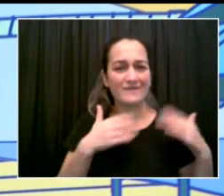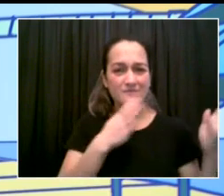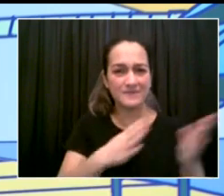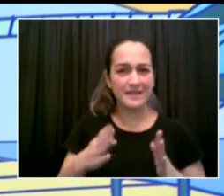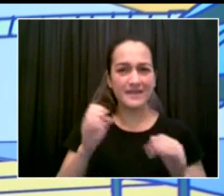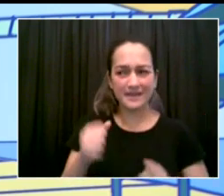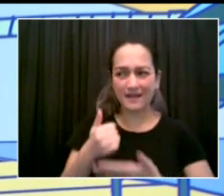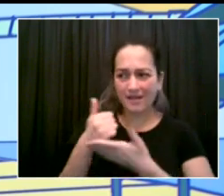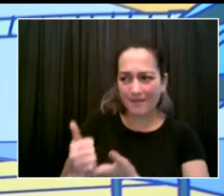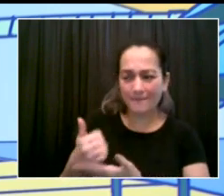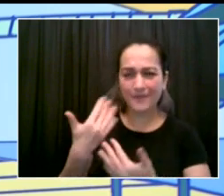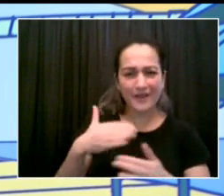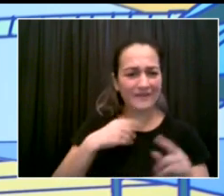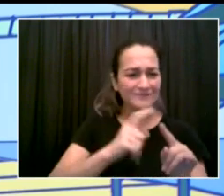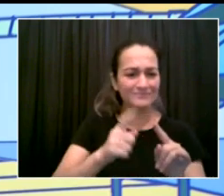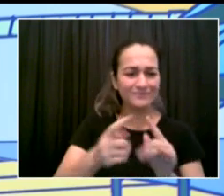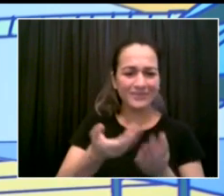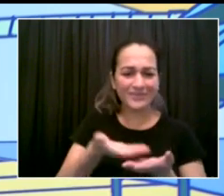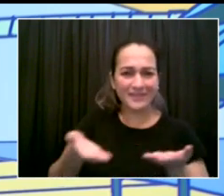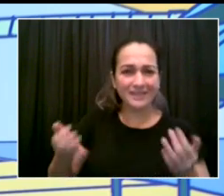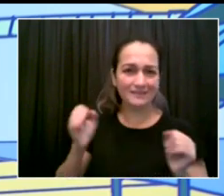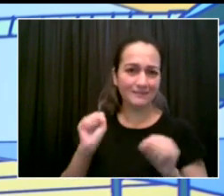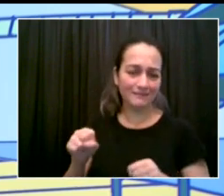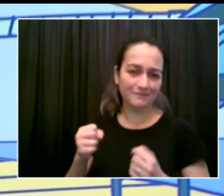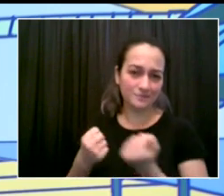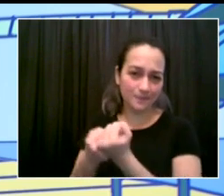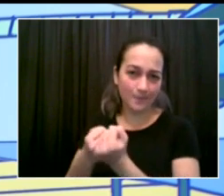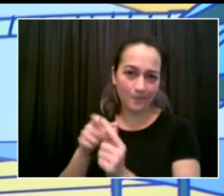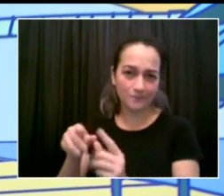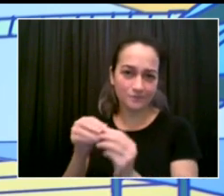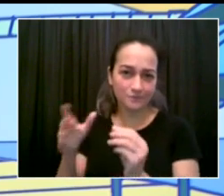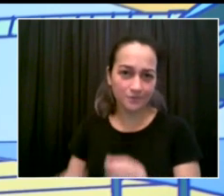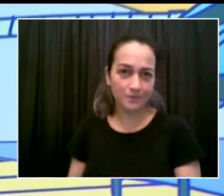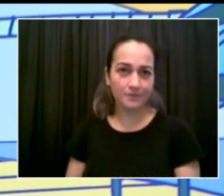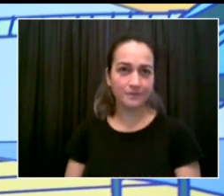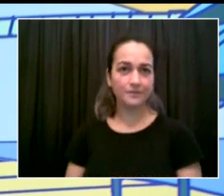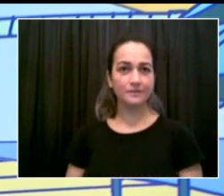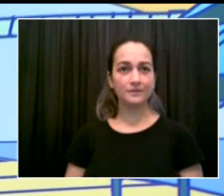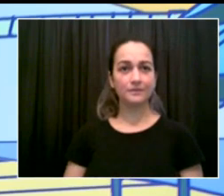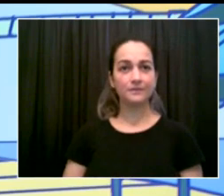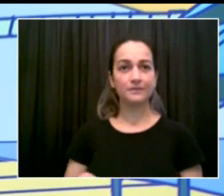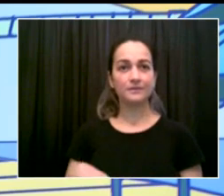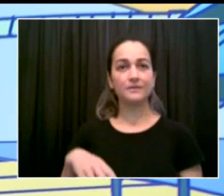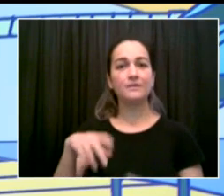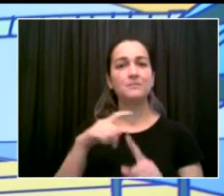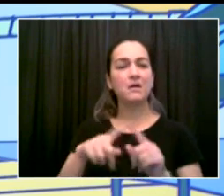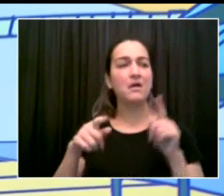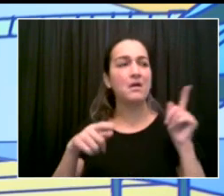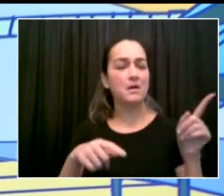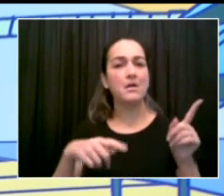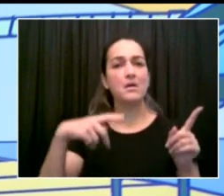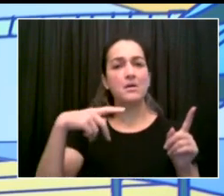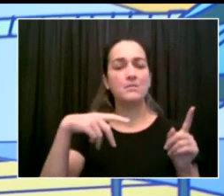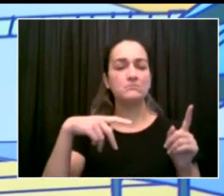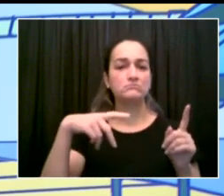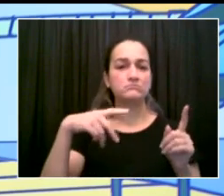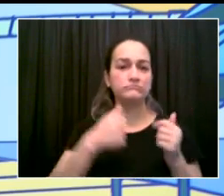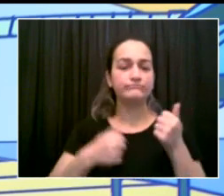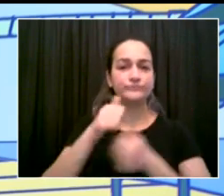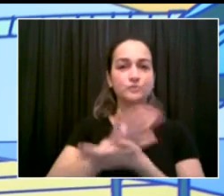So the chancellor, again, will summarize what we can tell you now and what's in the handbook that we announced today.